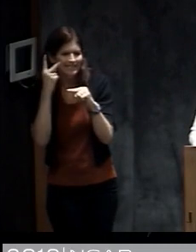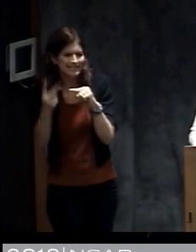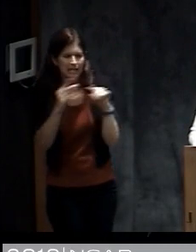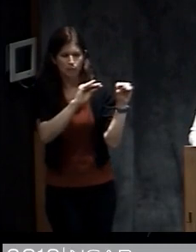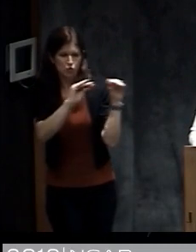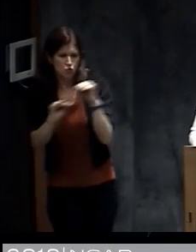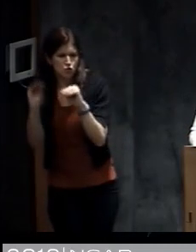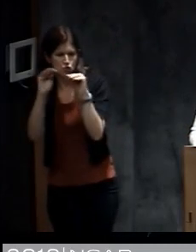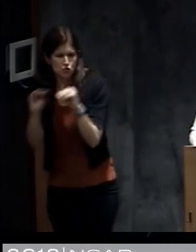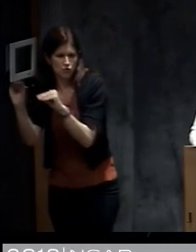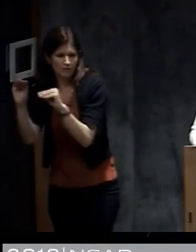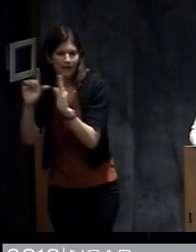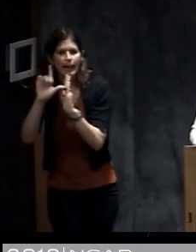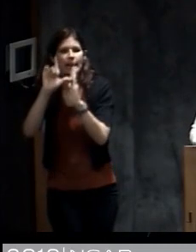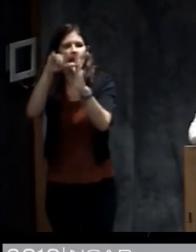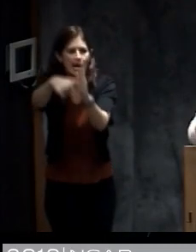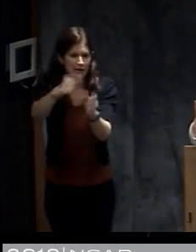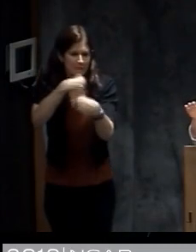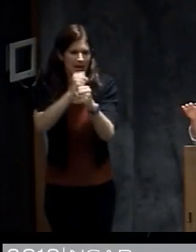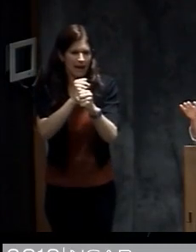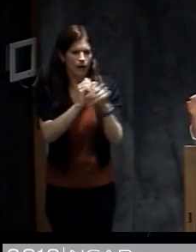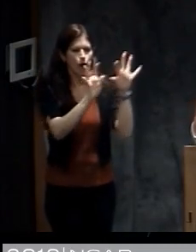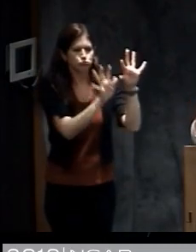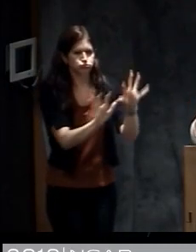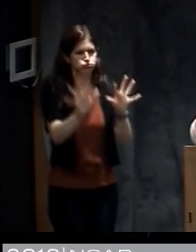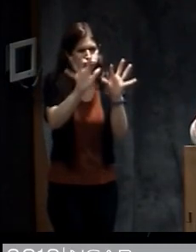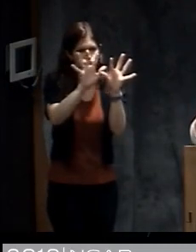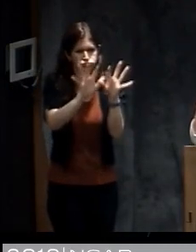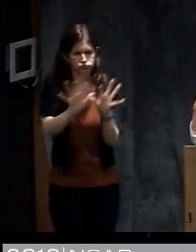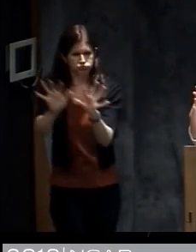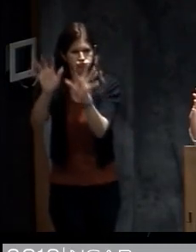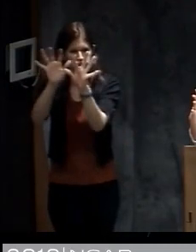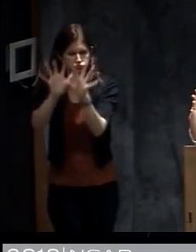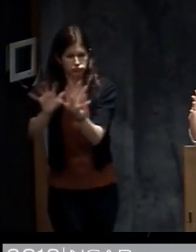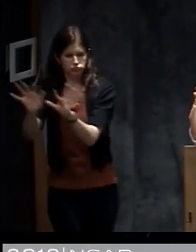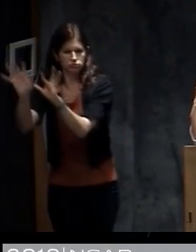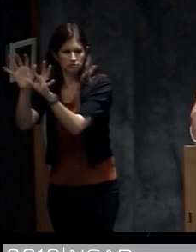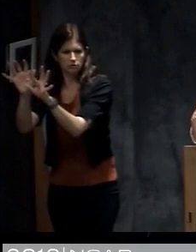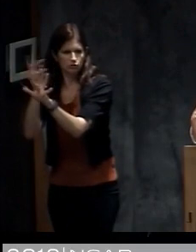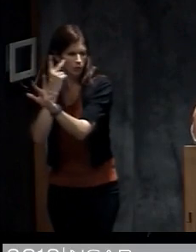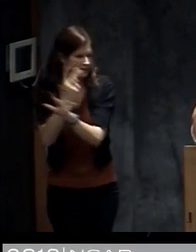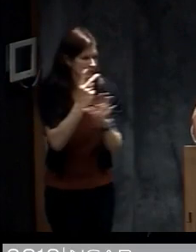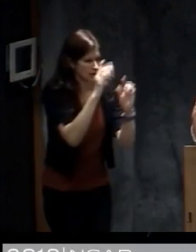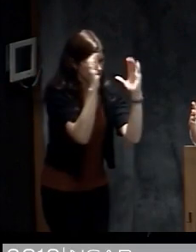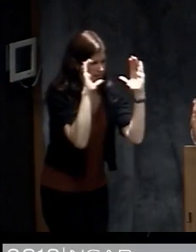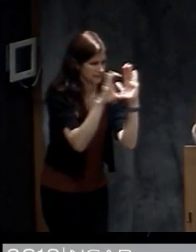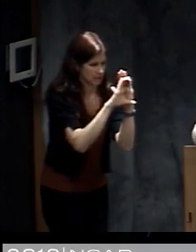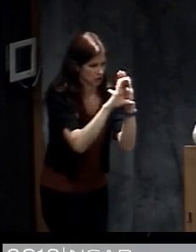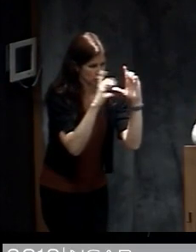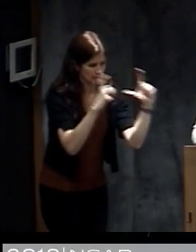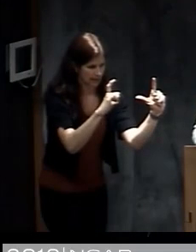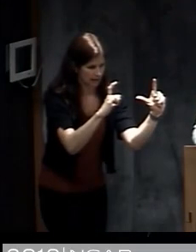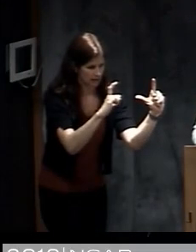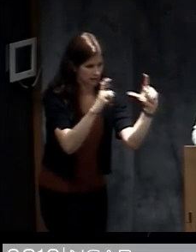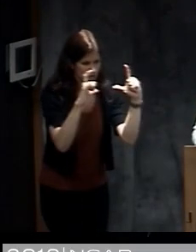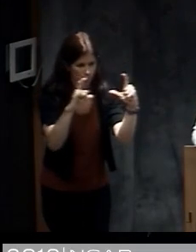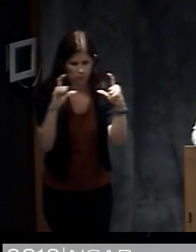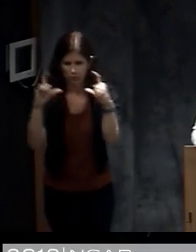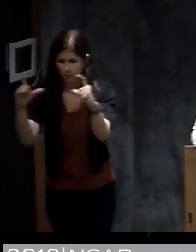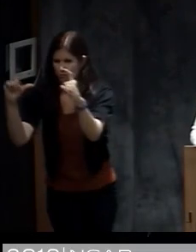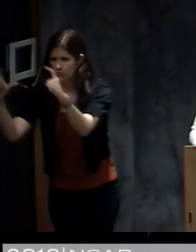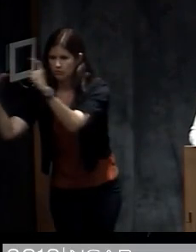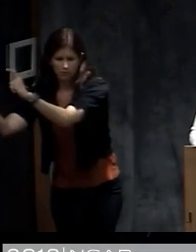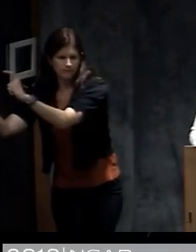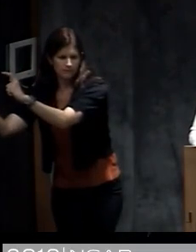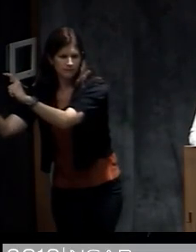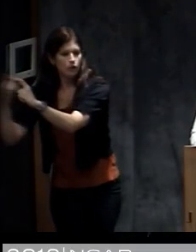Someone reproduced this later and so they would have the satellite and there would be someone looking at a screen that would be able to see something and then call someone and tell them about